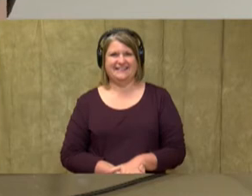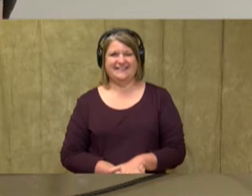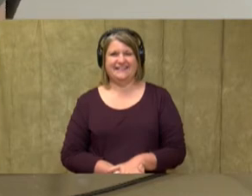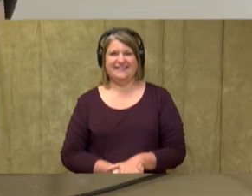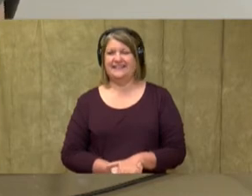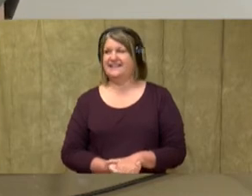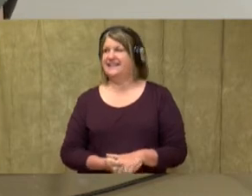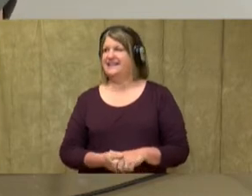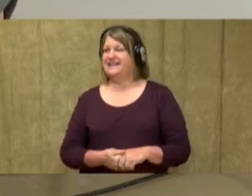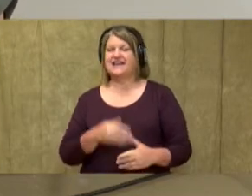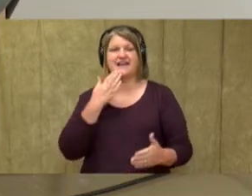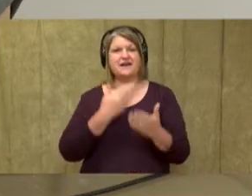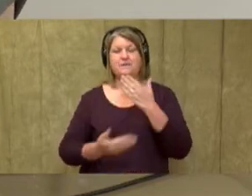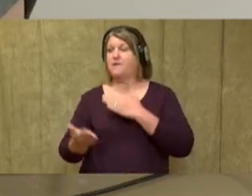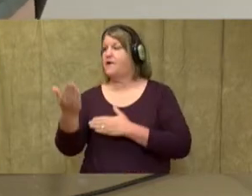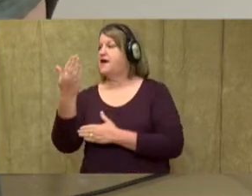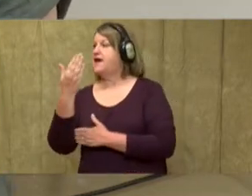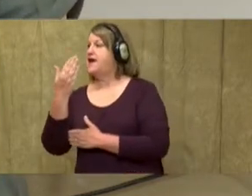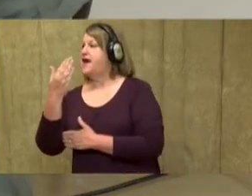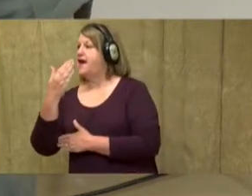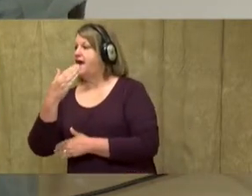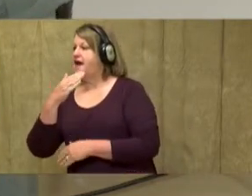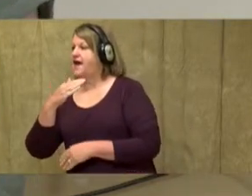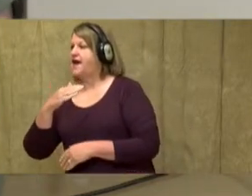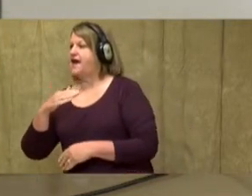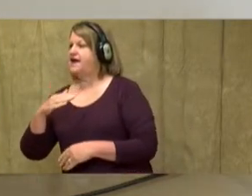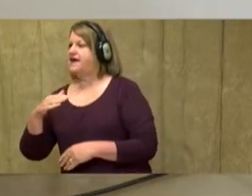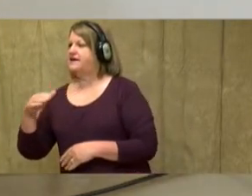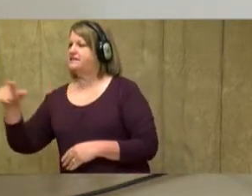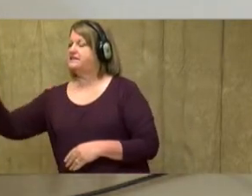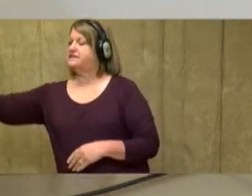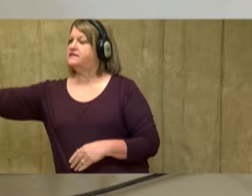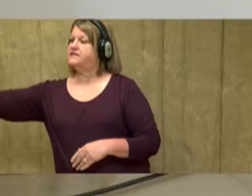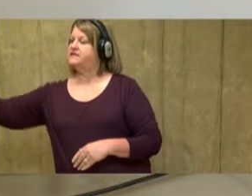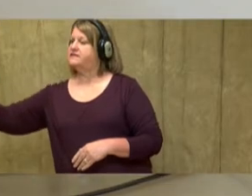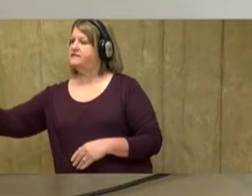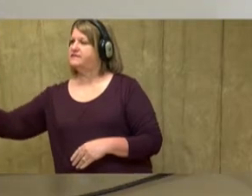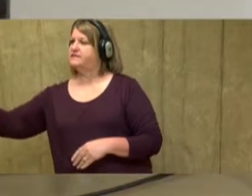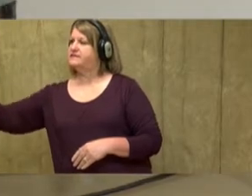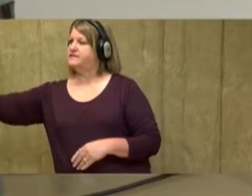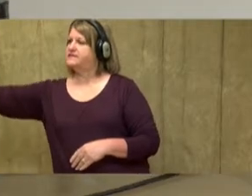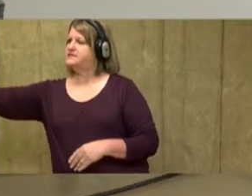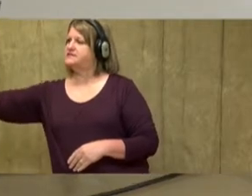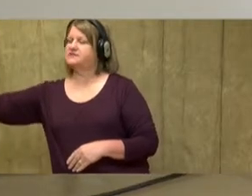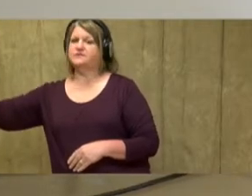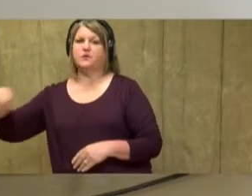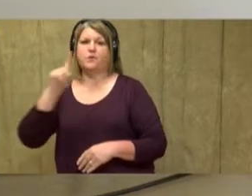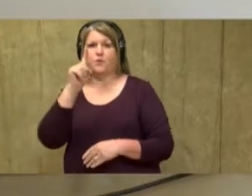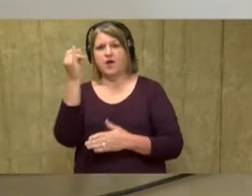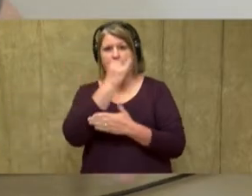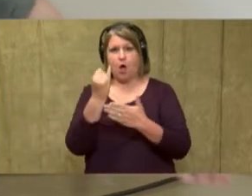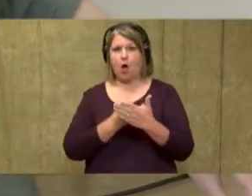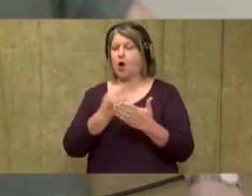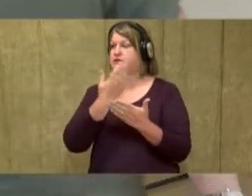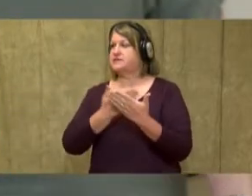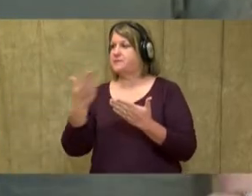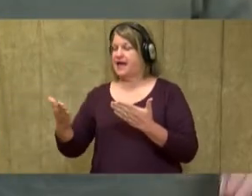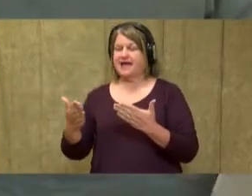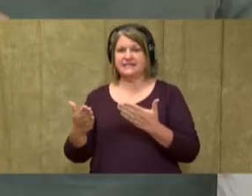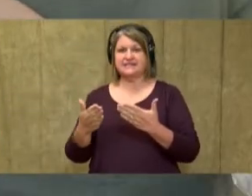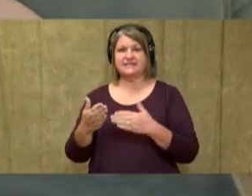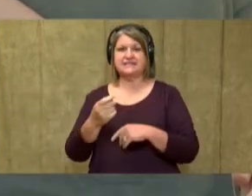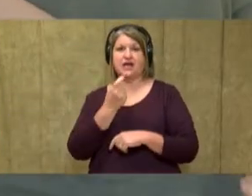Good morning, it's time for art. So you're going to need a few art supplies this morning, and one of the art supplies you're going to need is aluminum foil.